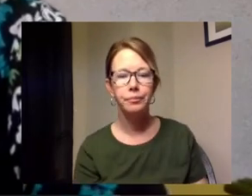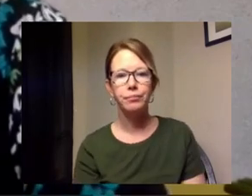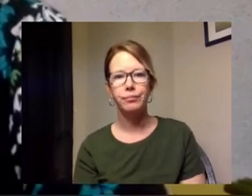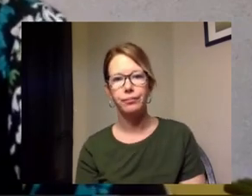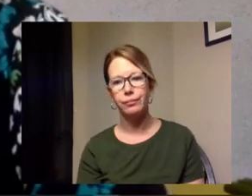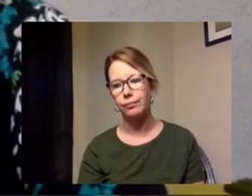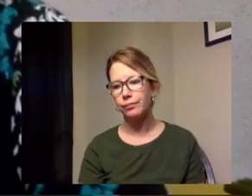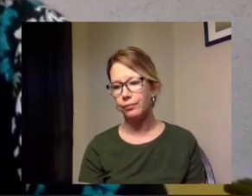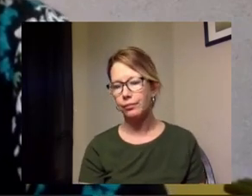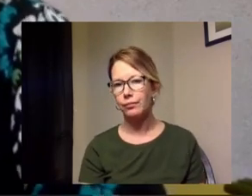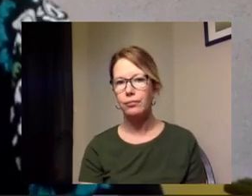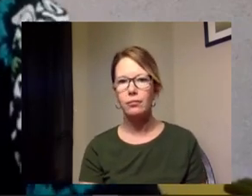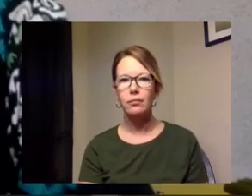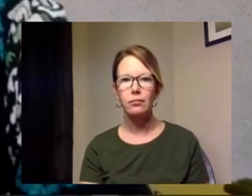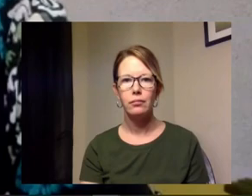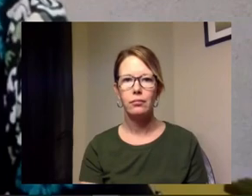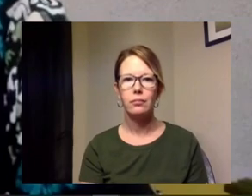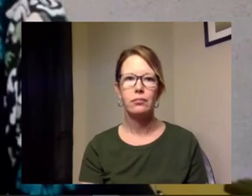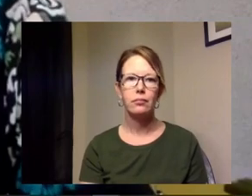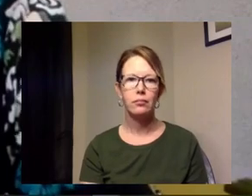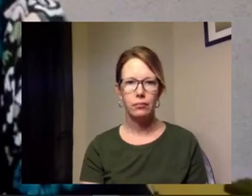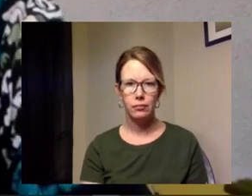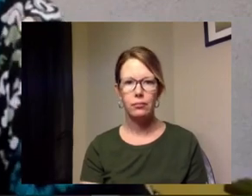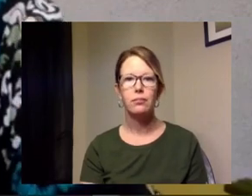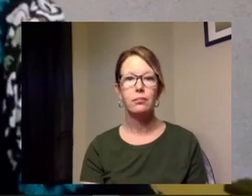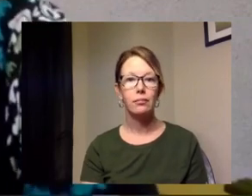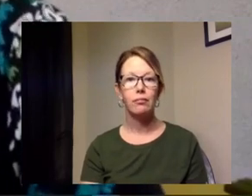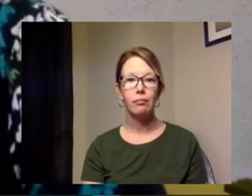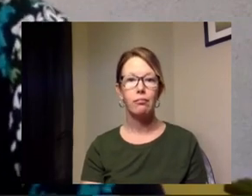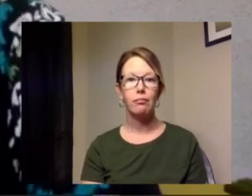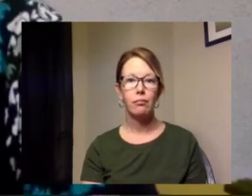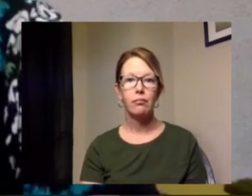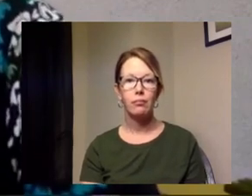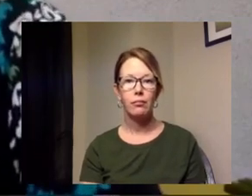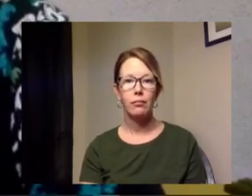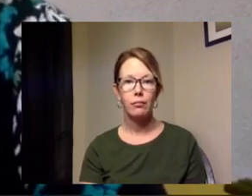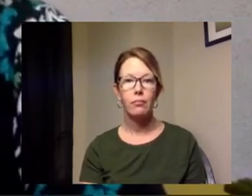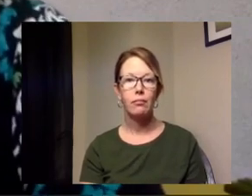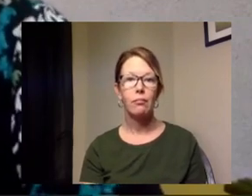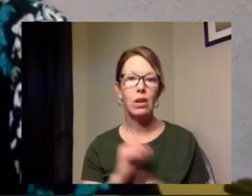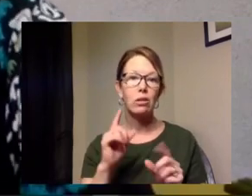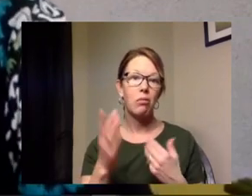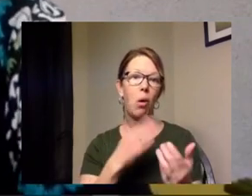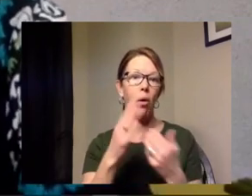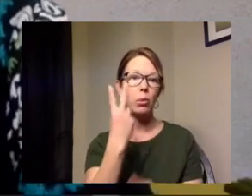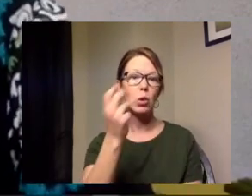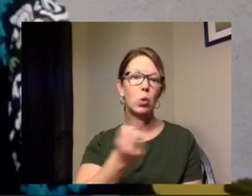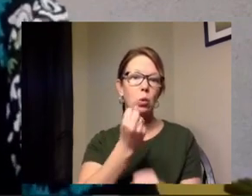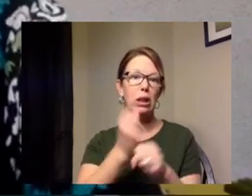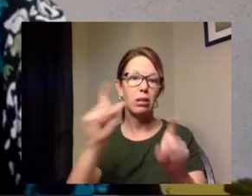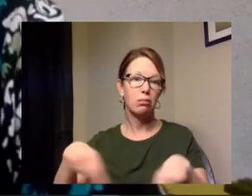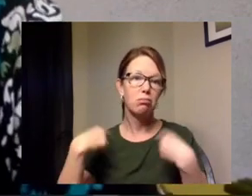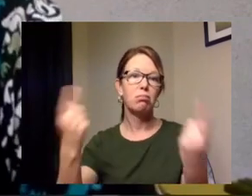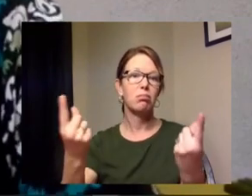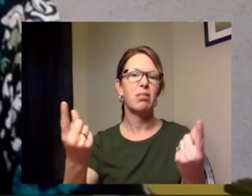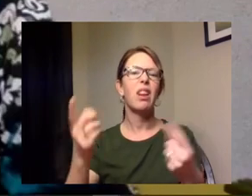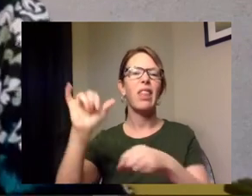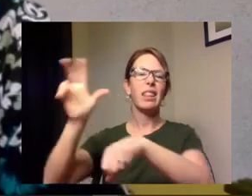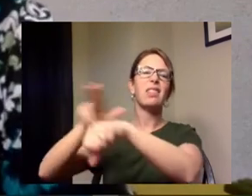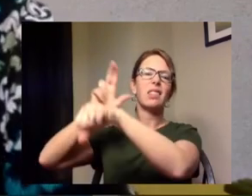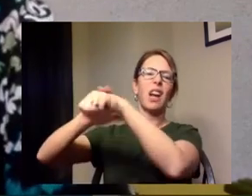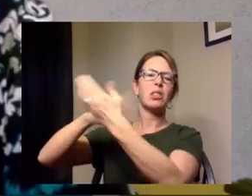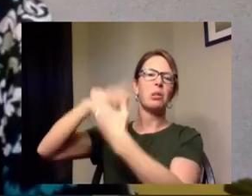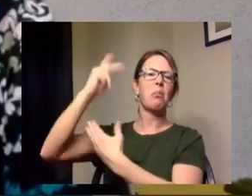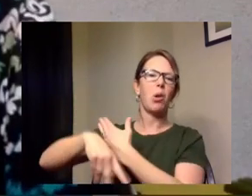um so it has been operating um almost two years and it is a national program